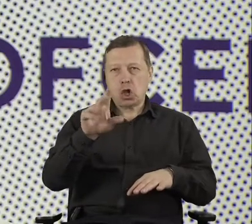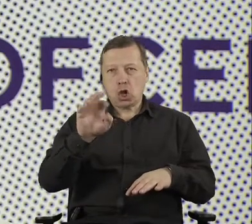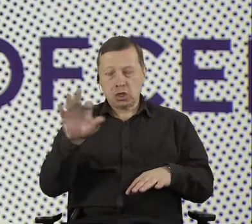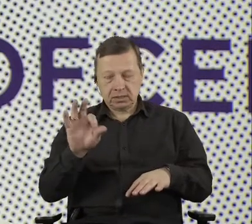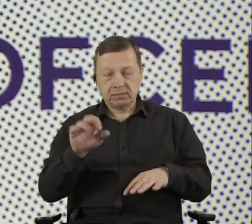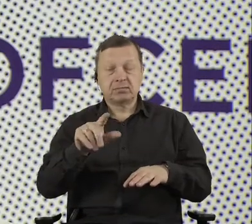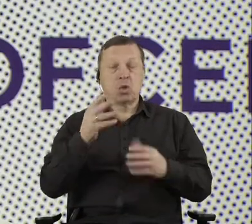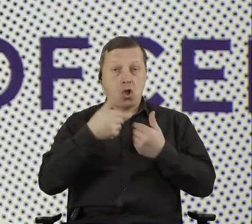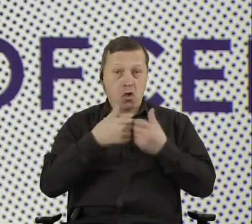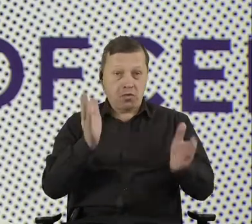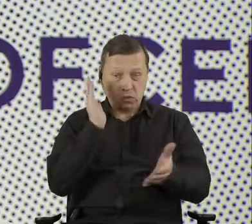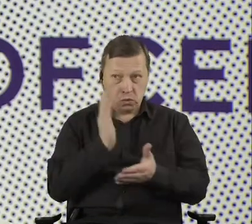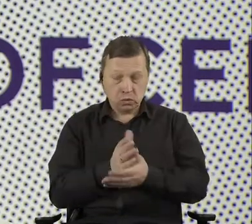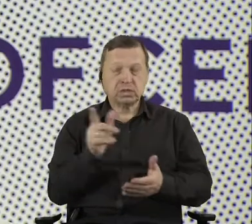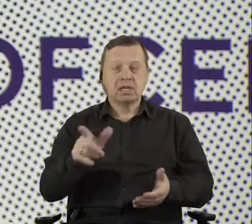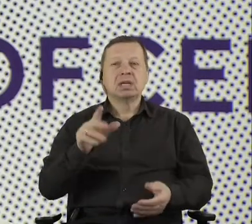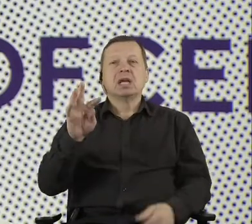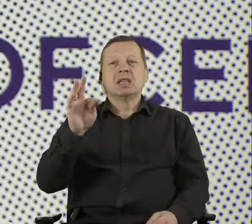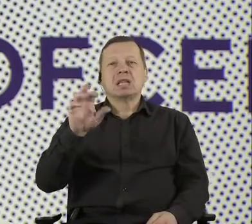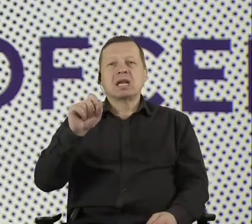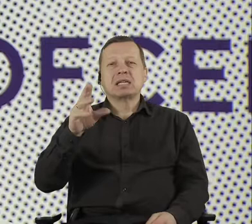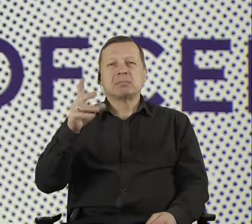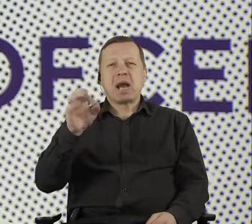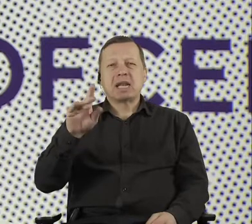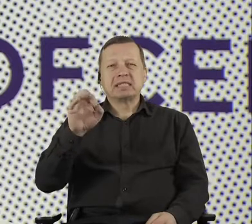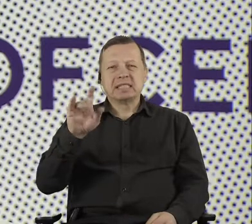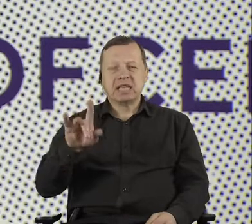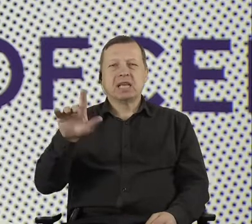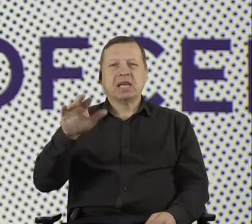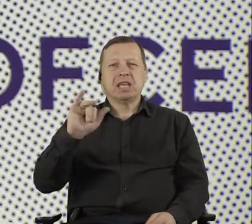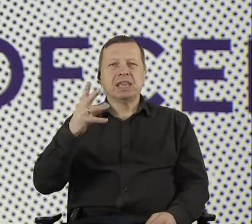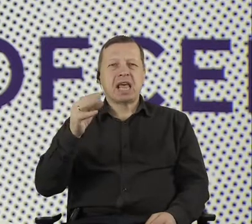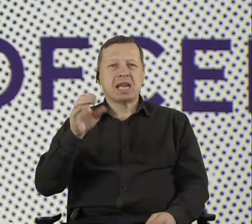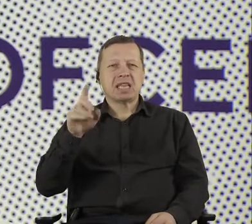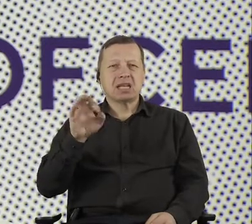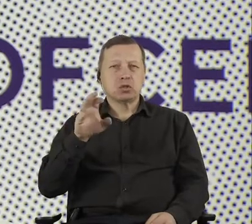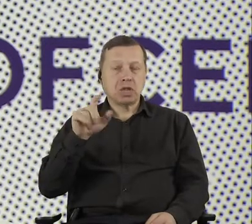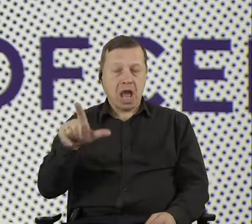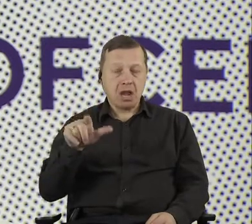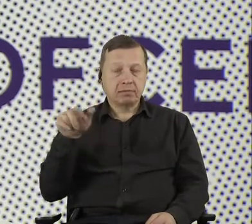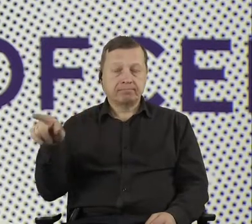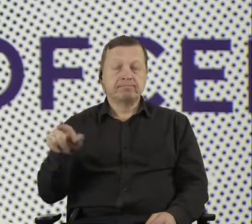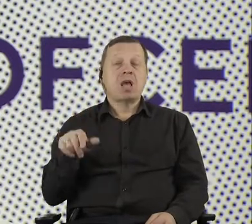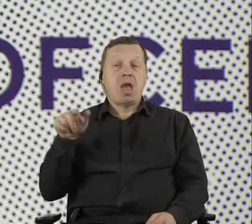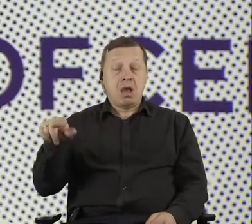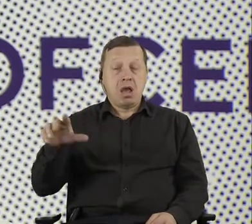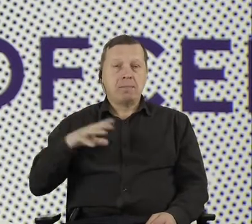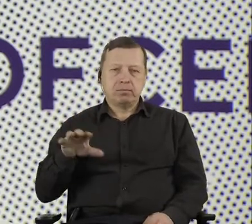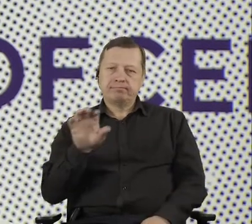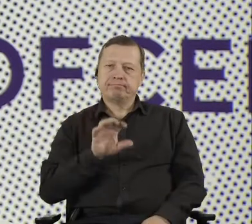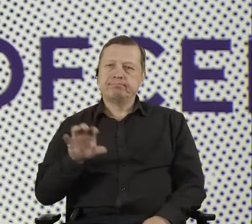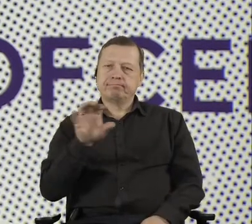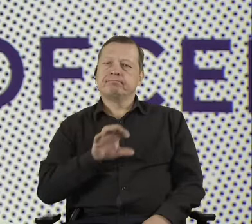the DoZora project, which was the whole also complex, basically, of tools. That was the platform